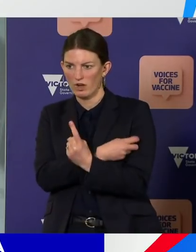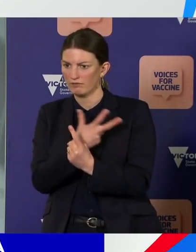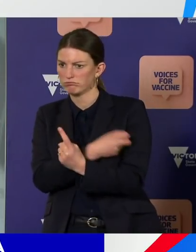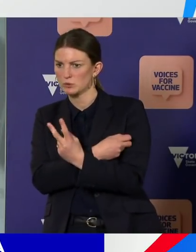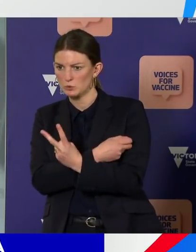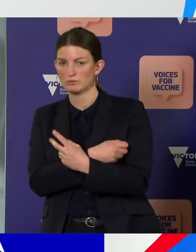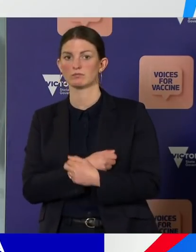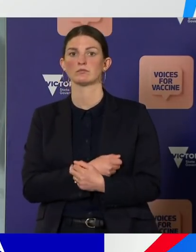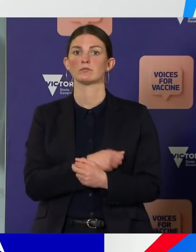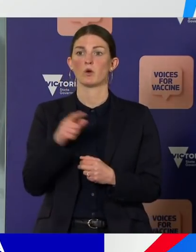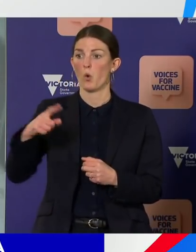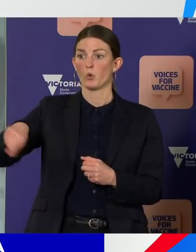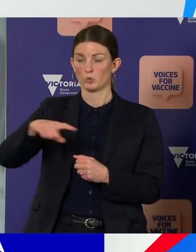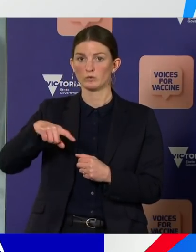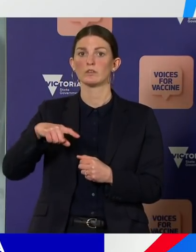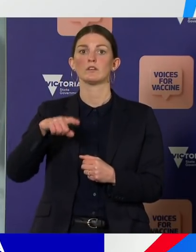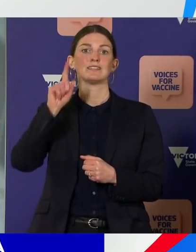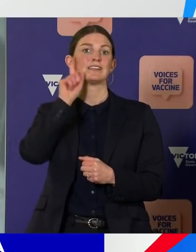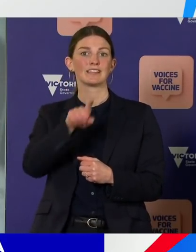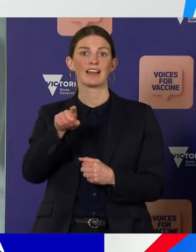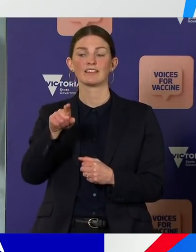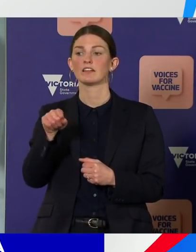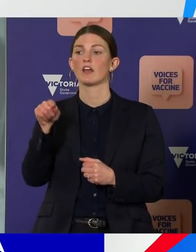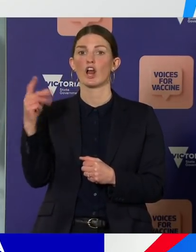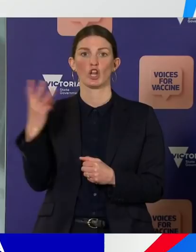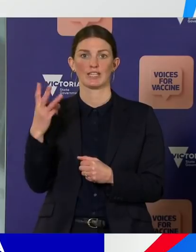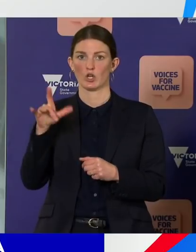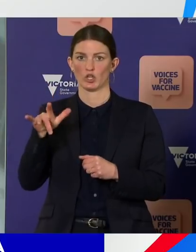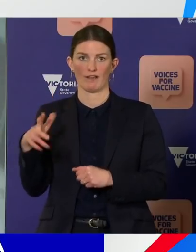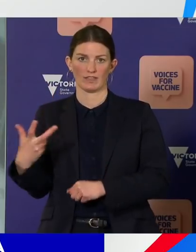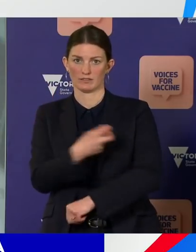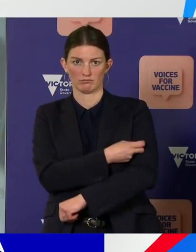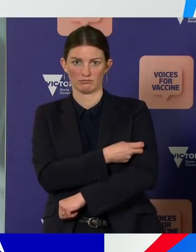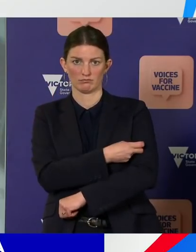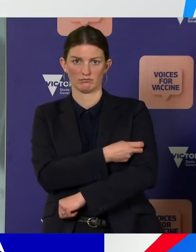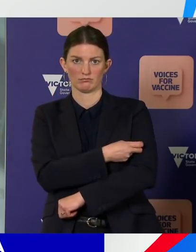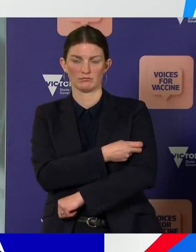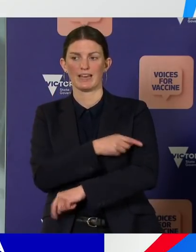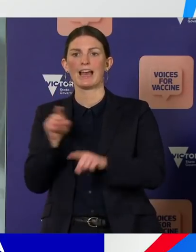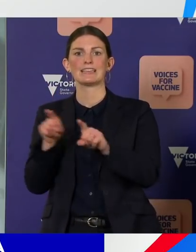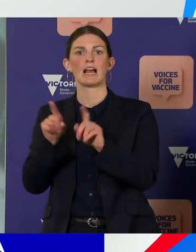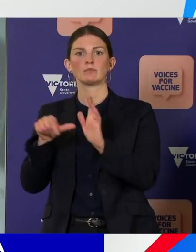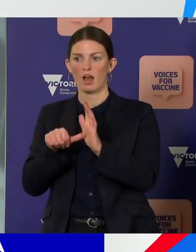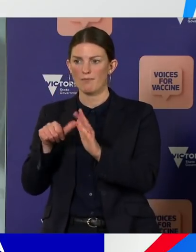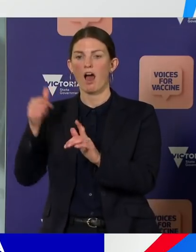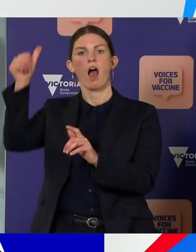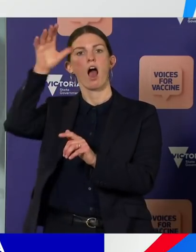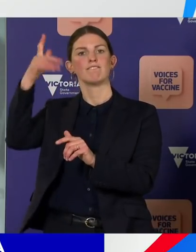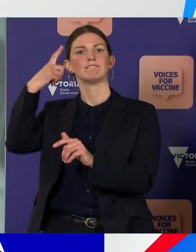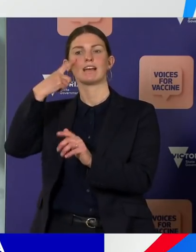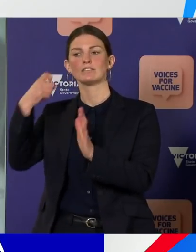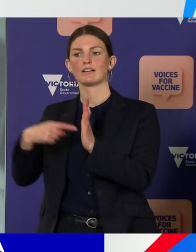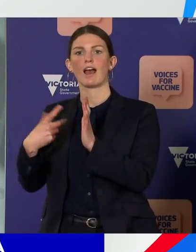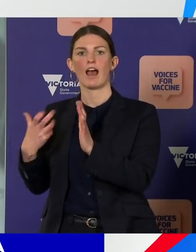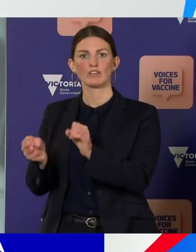13 in hospital were not vaccinated and were not eligible at the time they were diagnosed, under